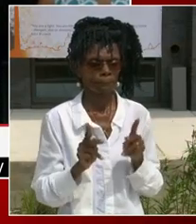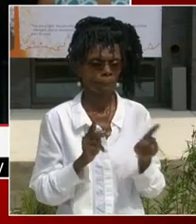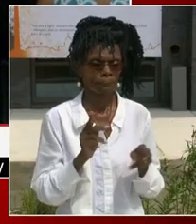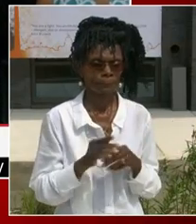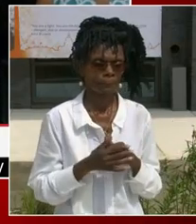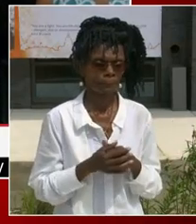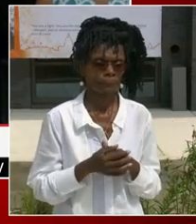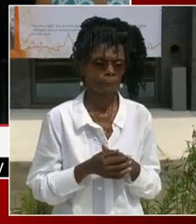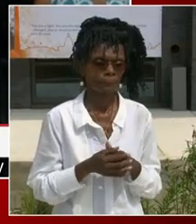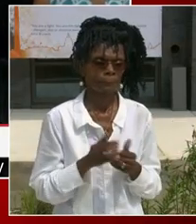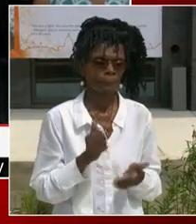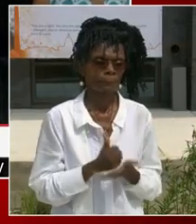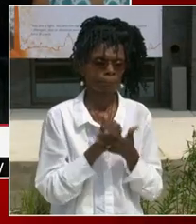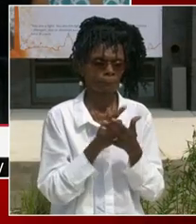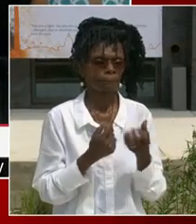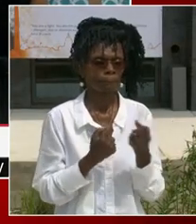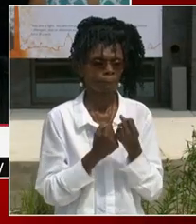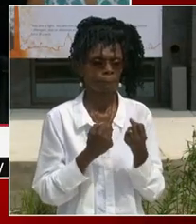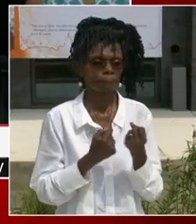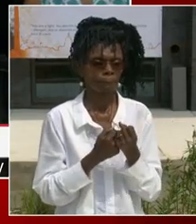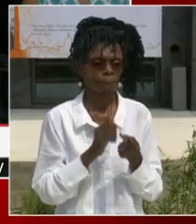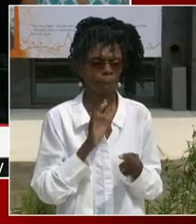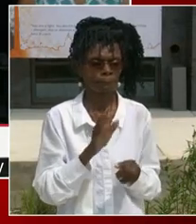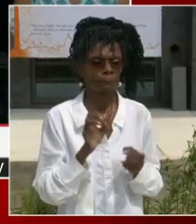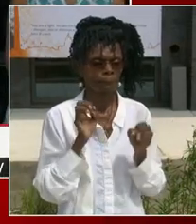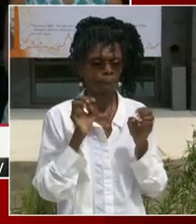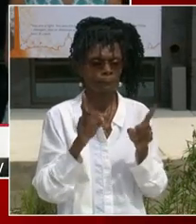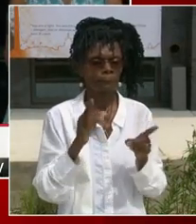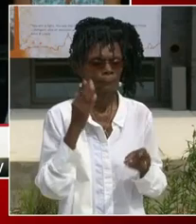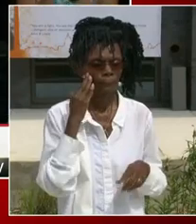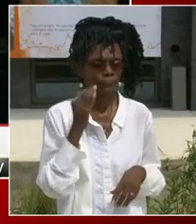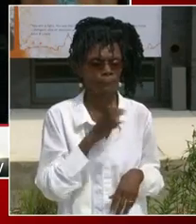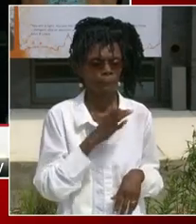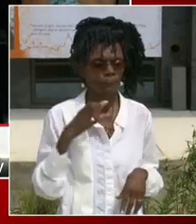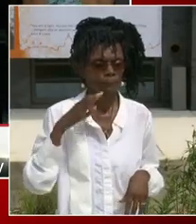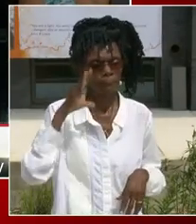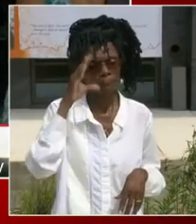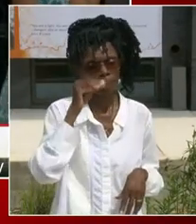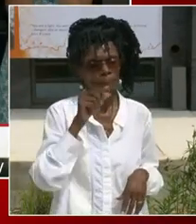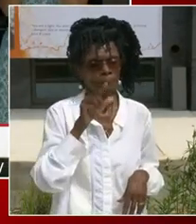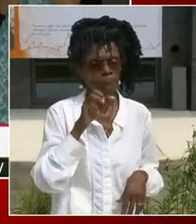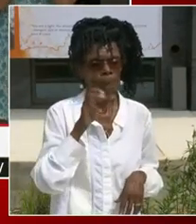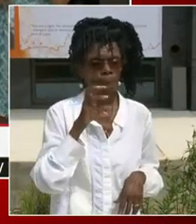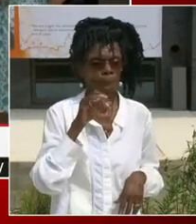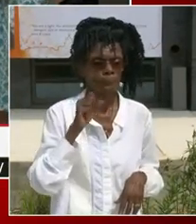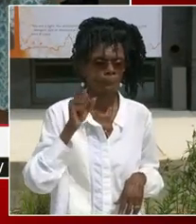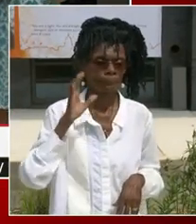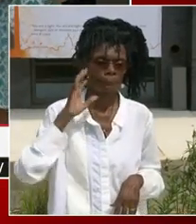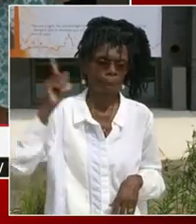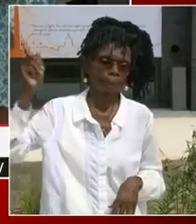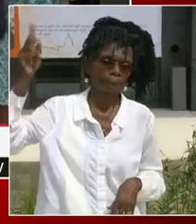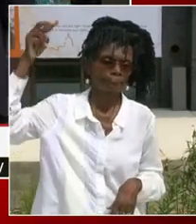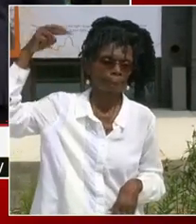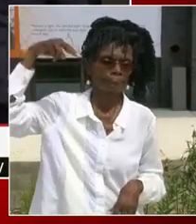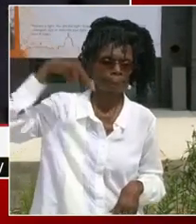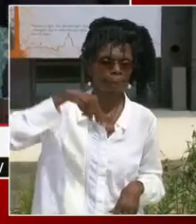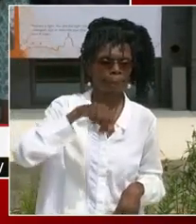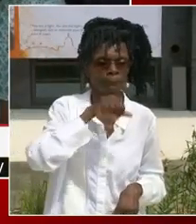And again, the congressman would just be over the moon by this. Thank you again. Thank you. Thank you. Thank you.